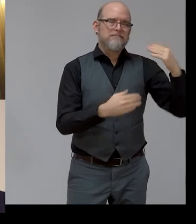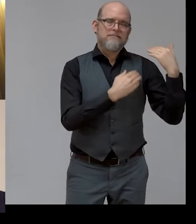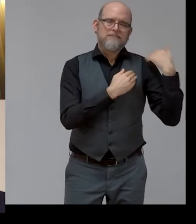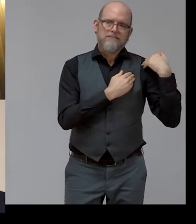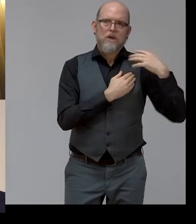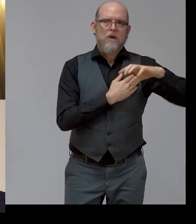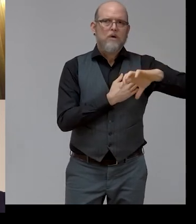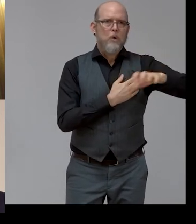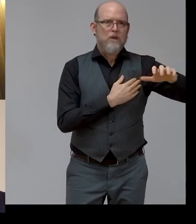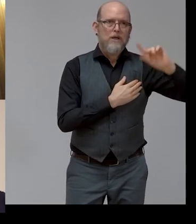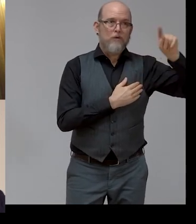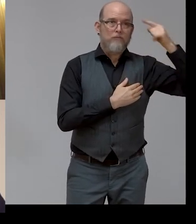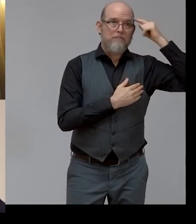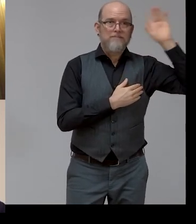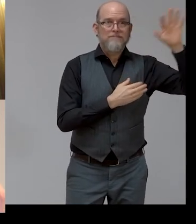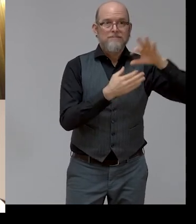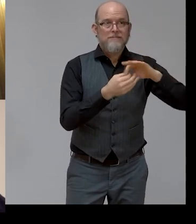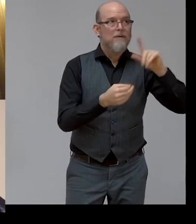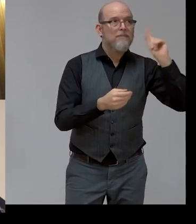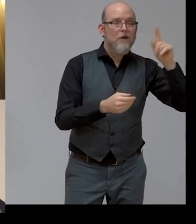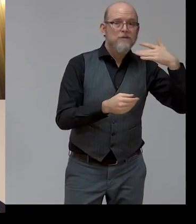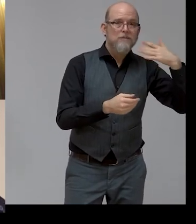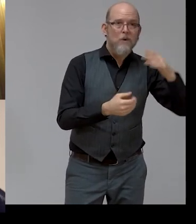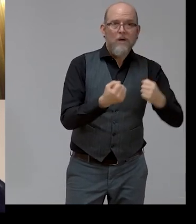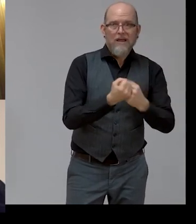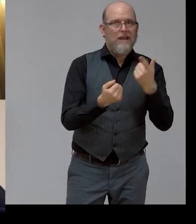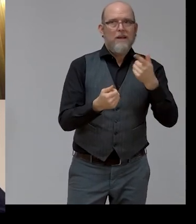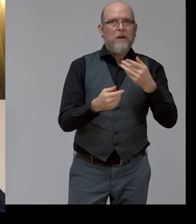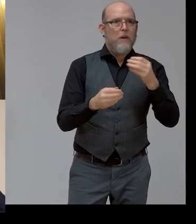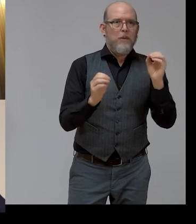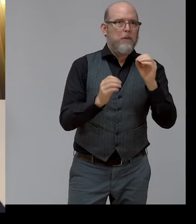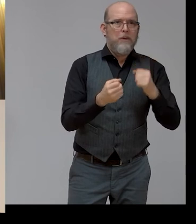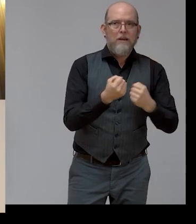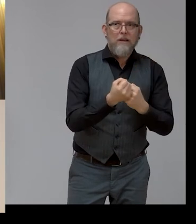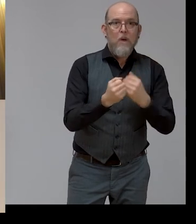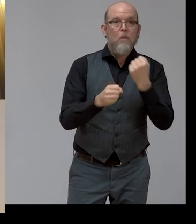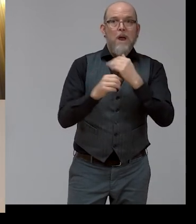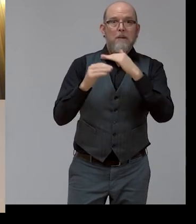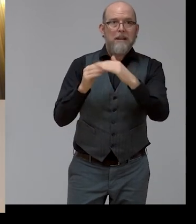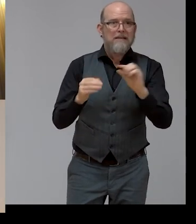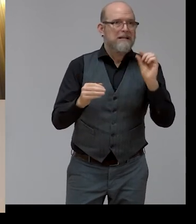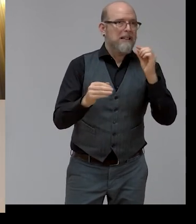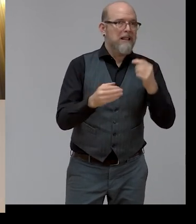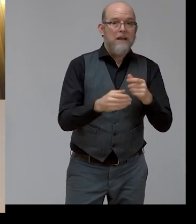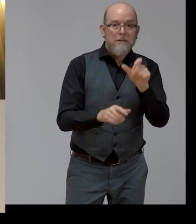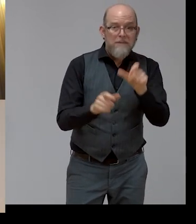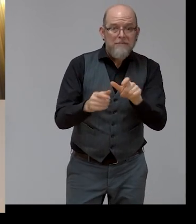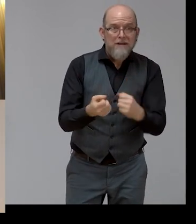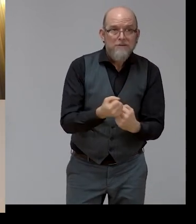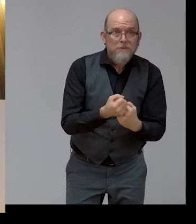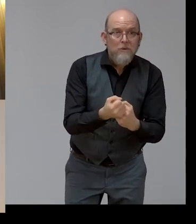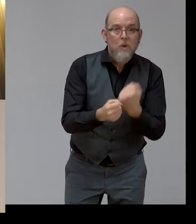we do need to grow the ecosystem of support to enable people get into employment and retain employment.